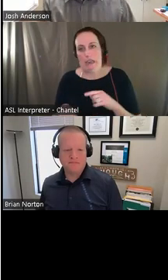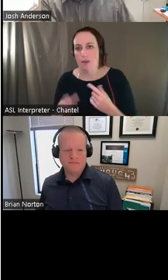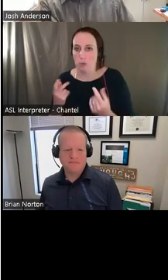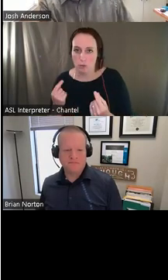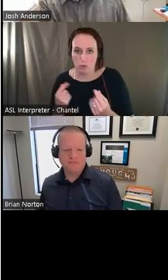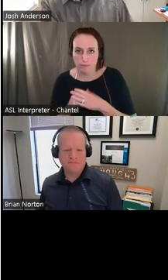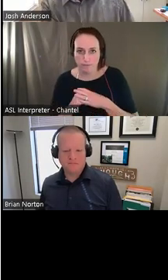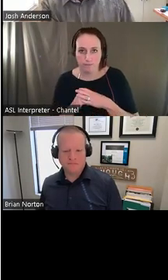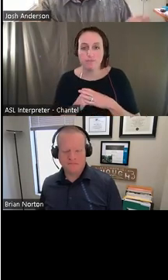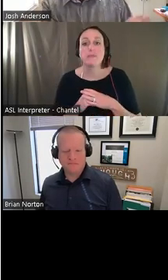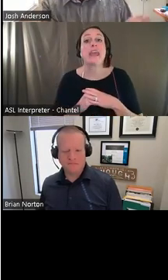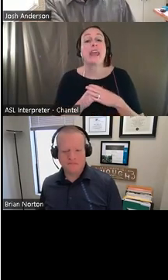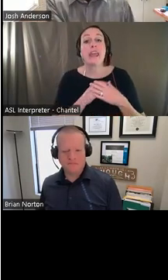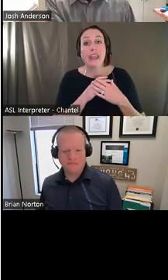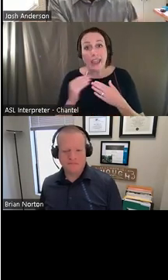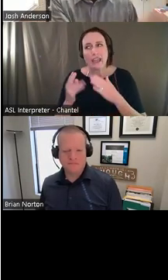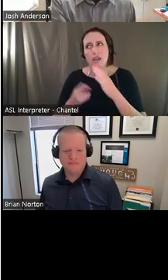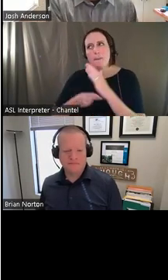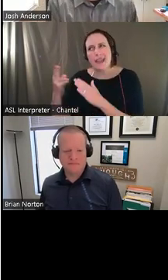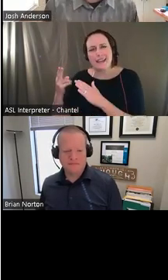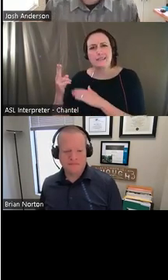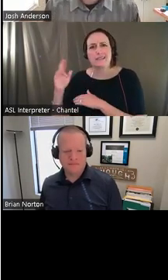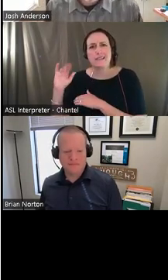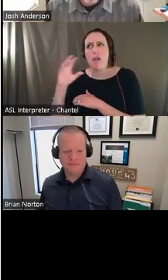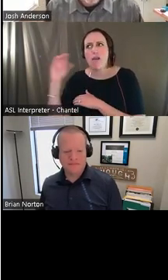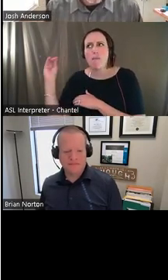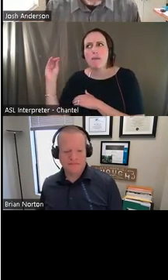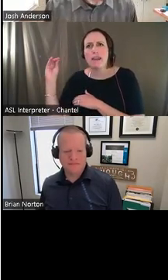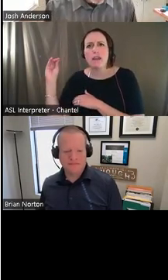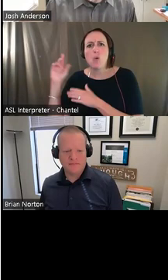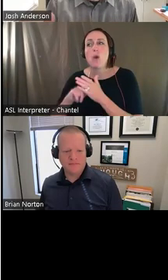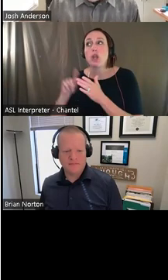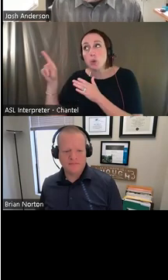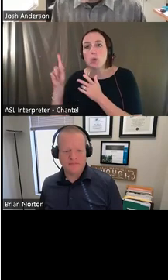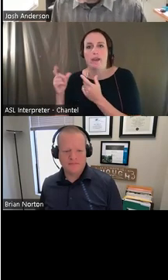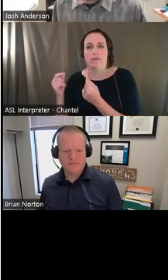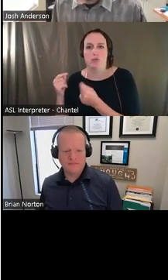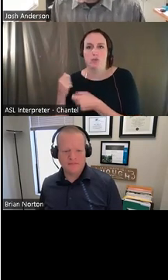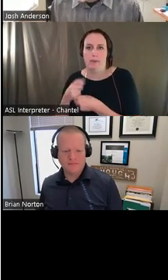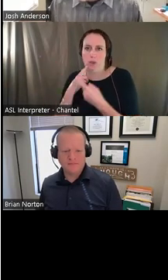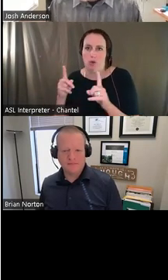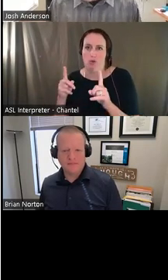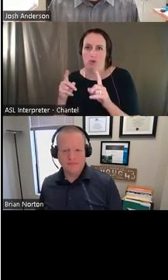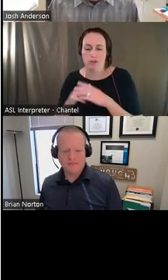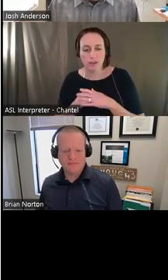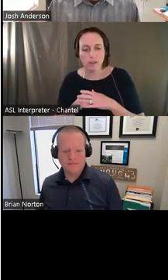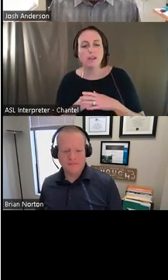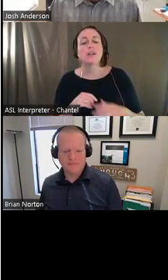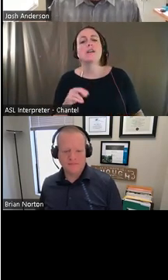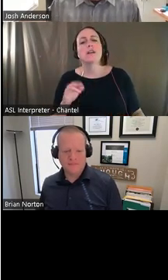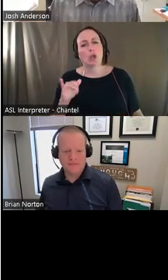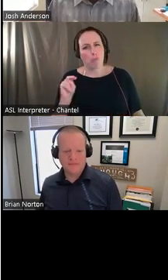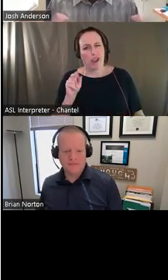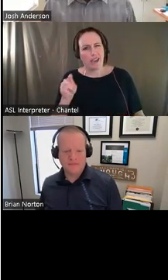what the employer might need to do on their side in order to make these things work. And then Brian mentioned at the beginning about, uh,